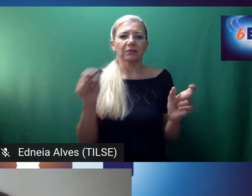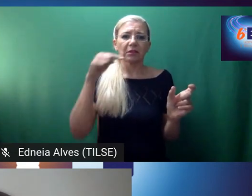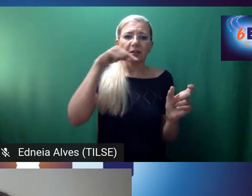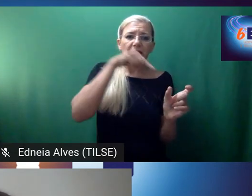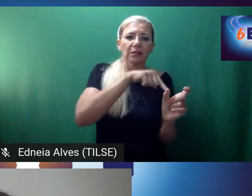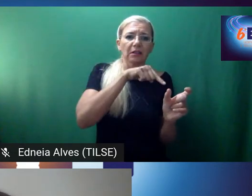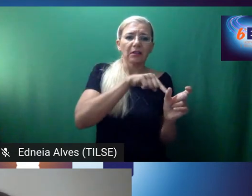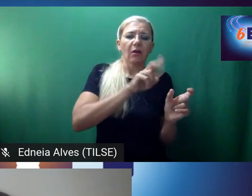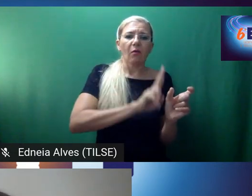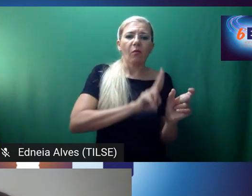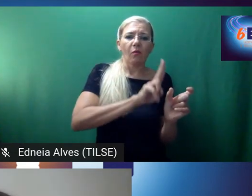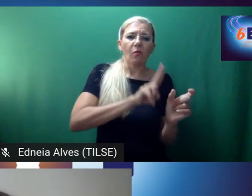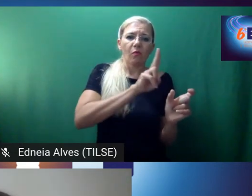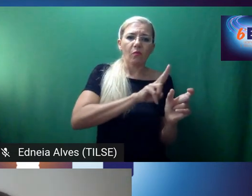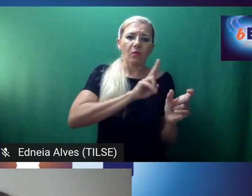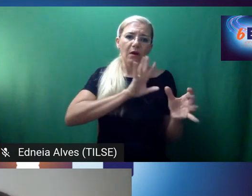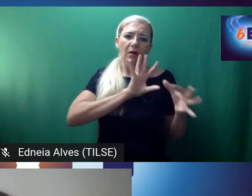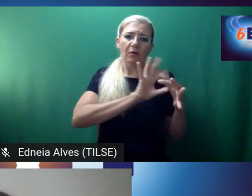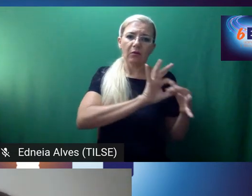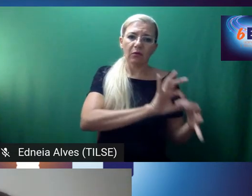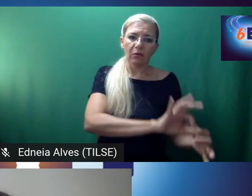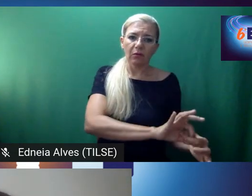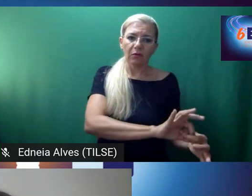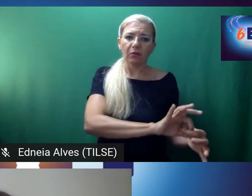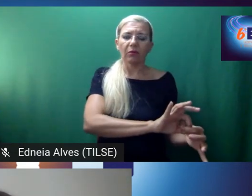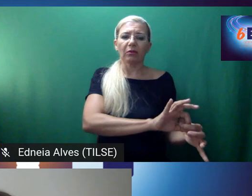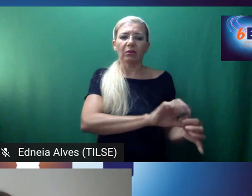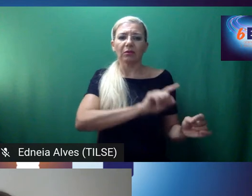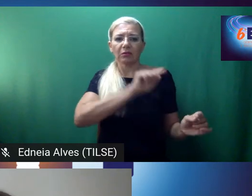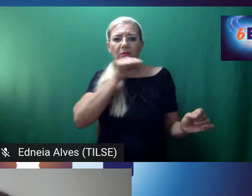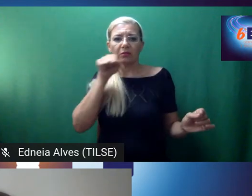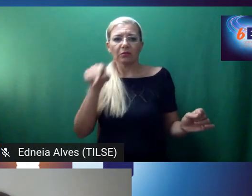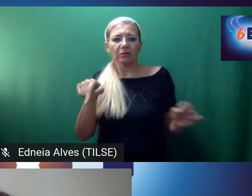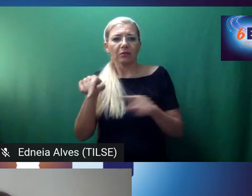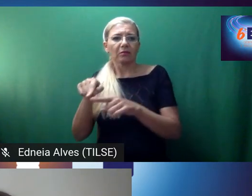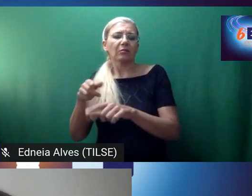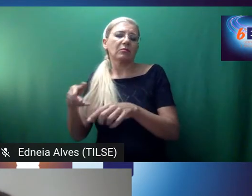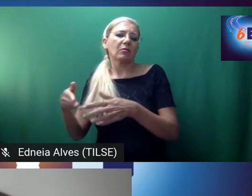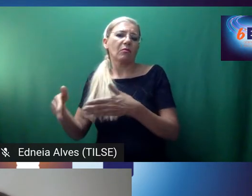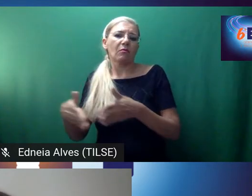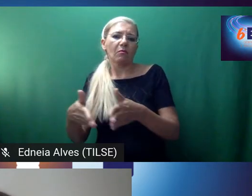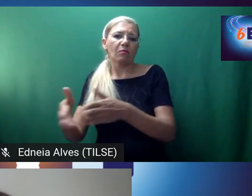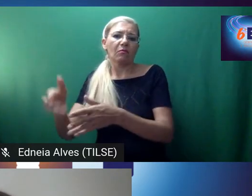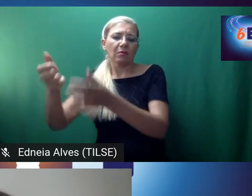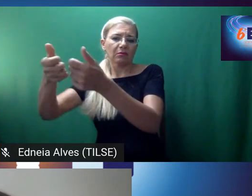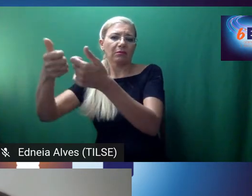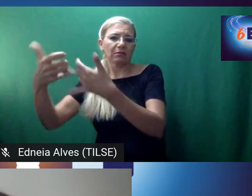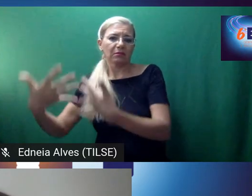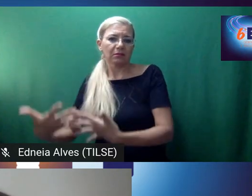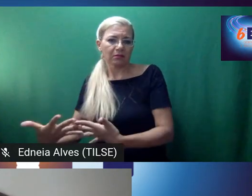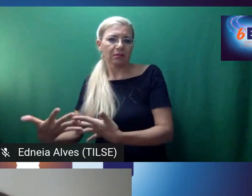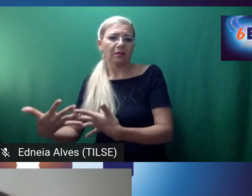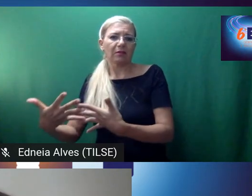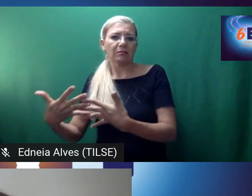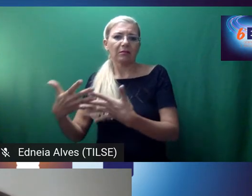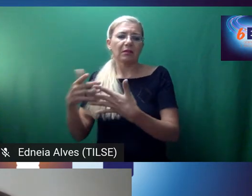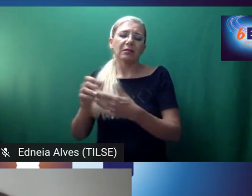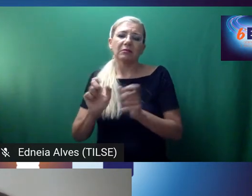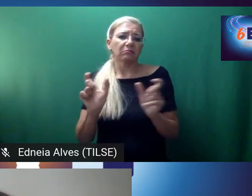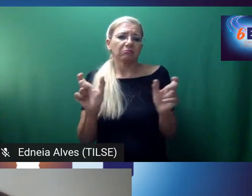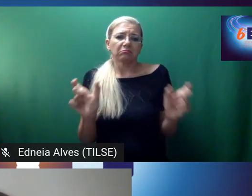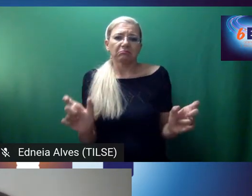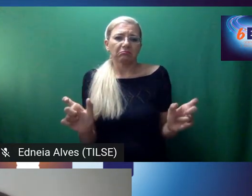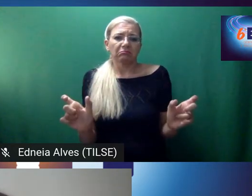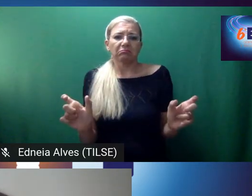some situations where you might expect EMI to be the way that it's described. So, the terminology isn't absolute and there